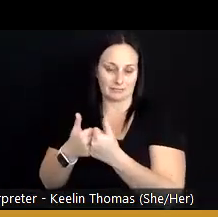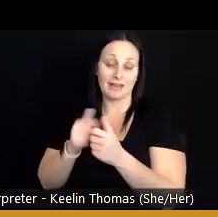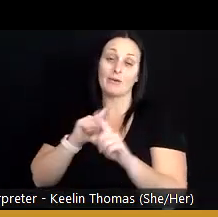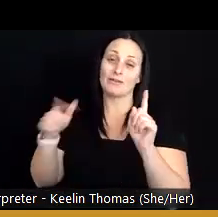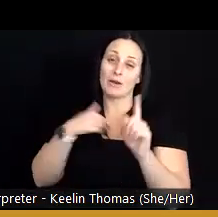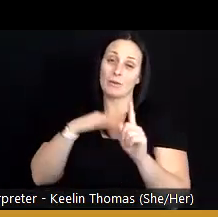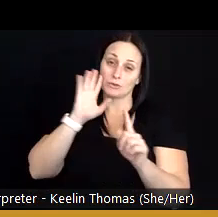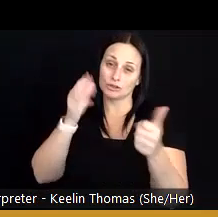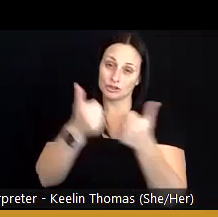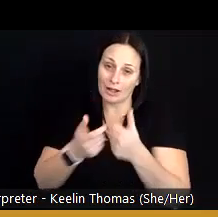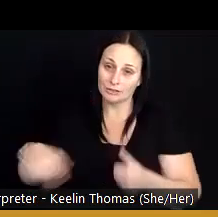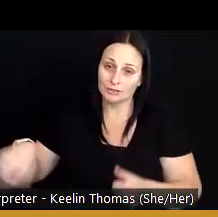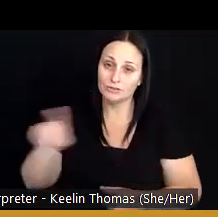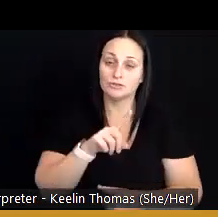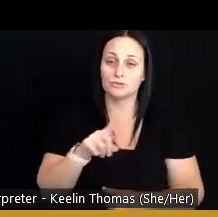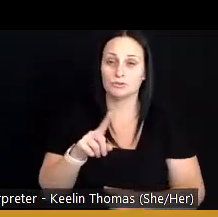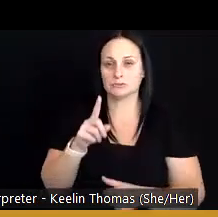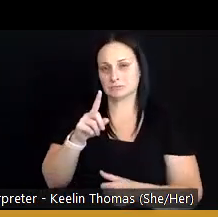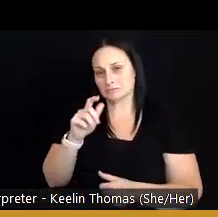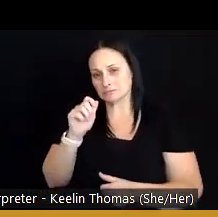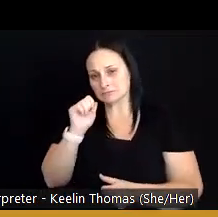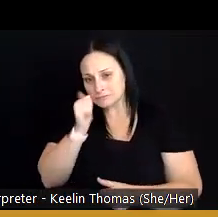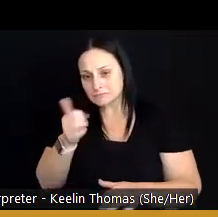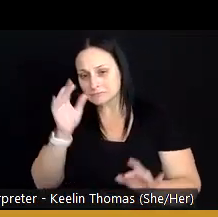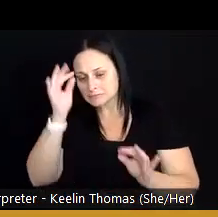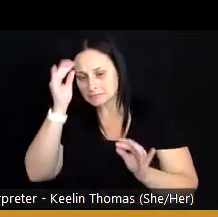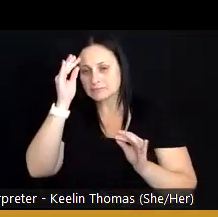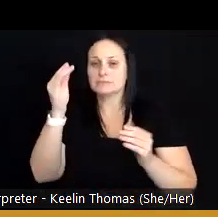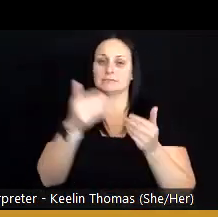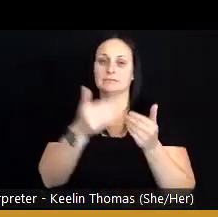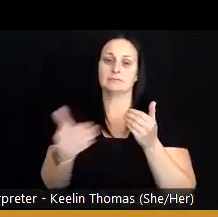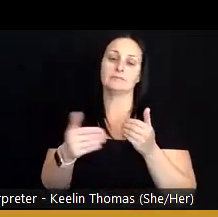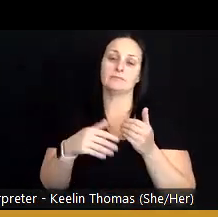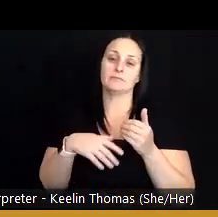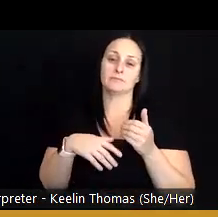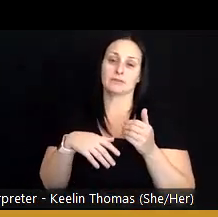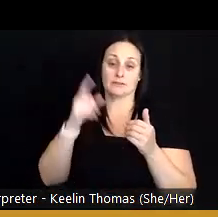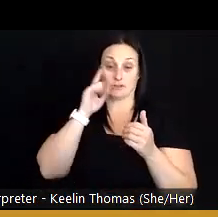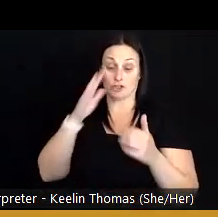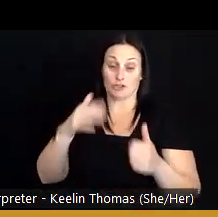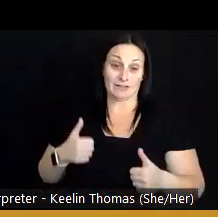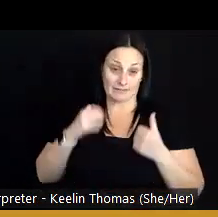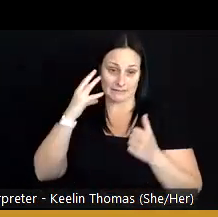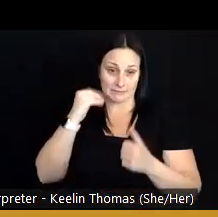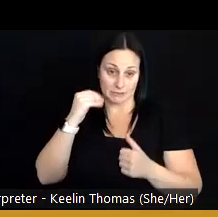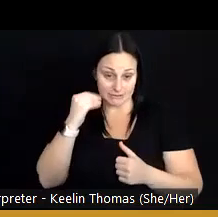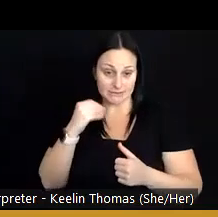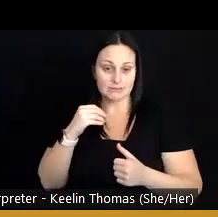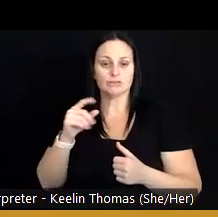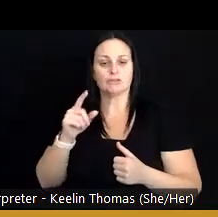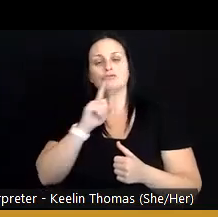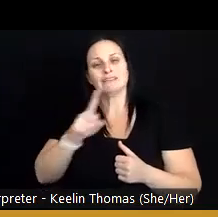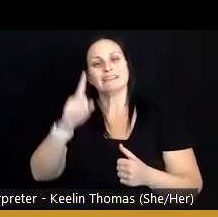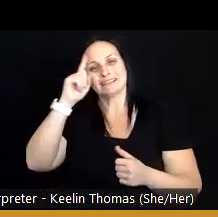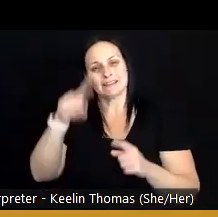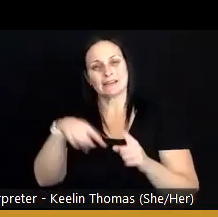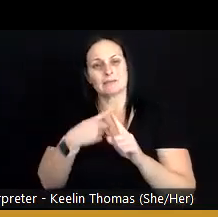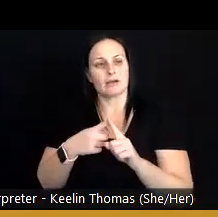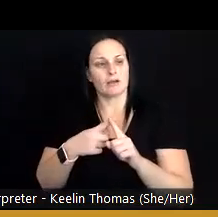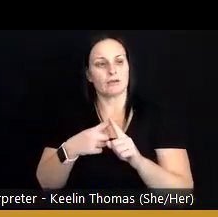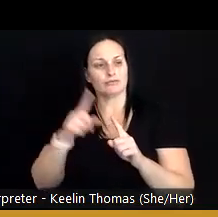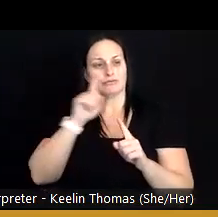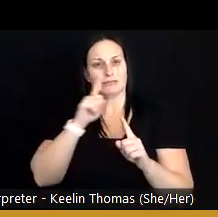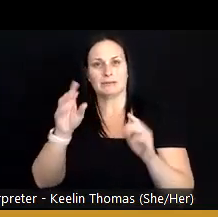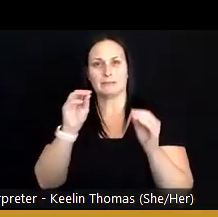to challenge us over the next few days in your thinking and throughout the course of your life experiences to really think even farther